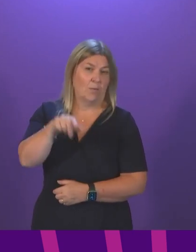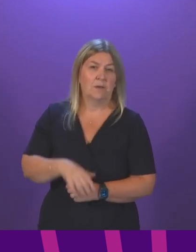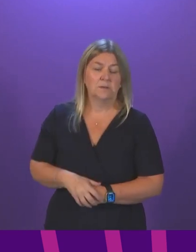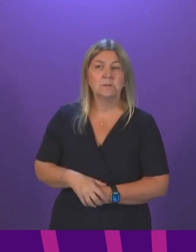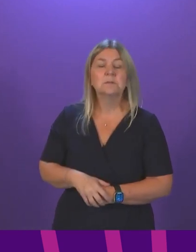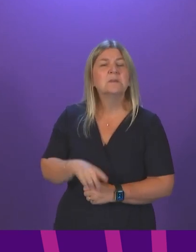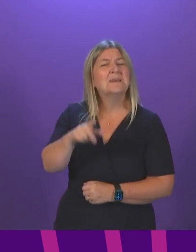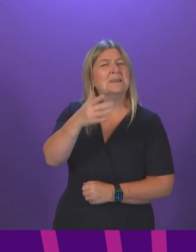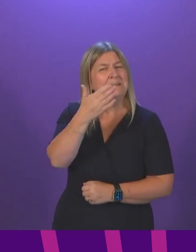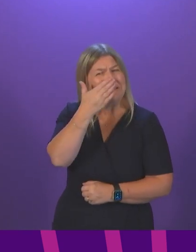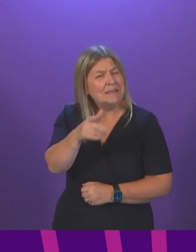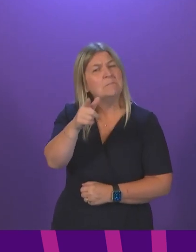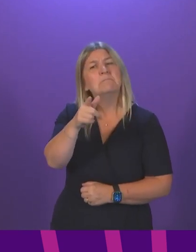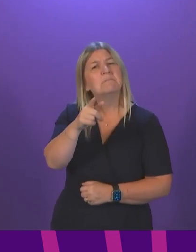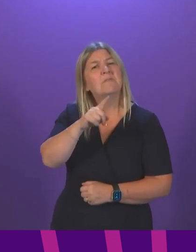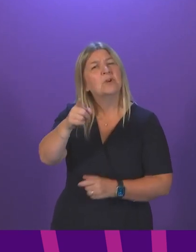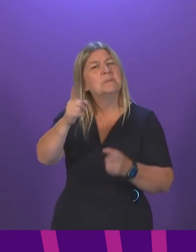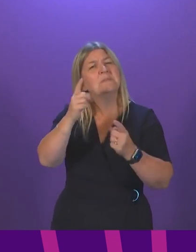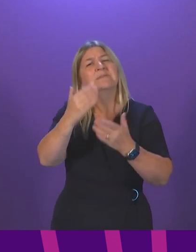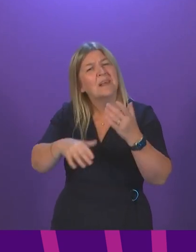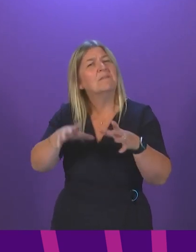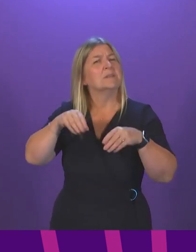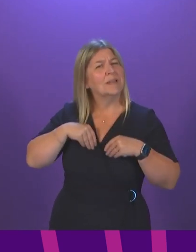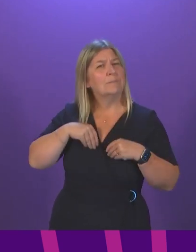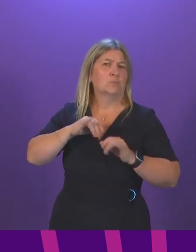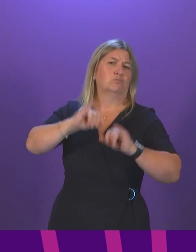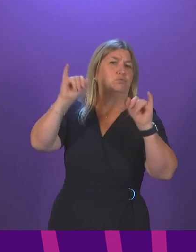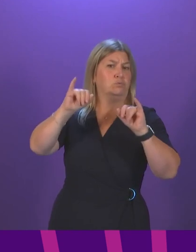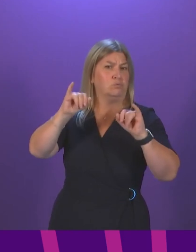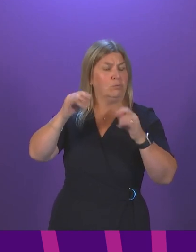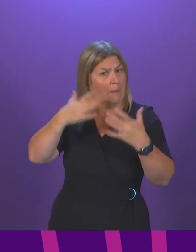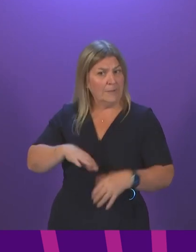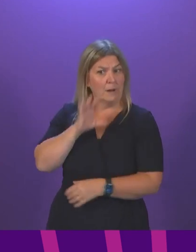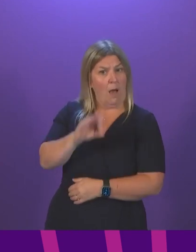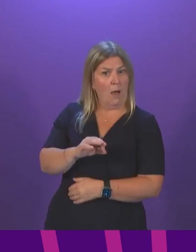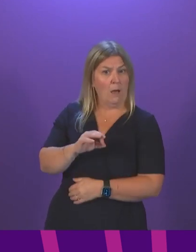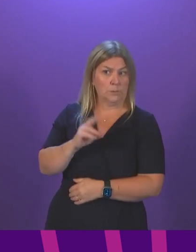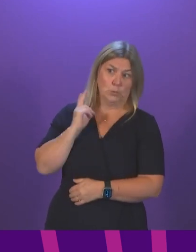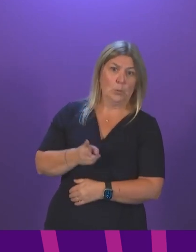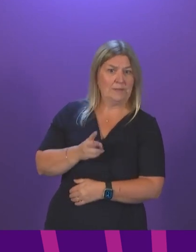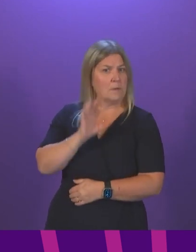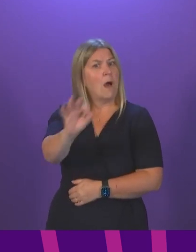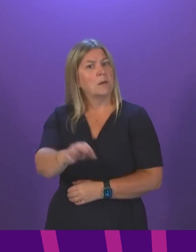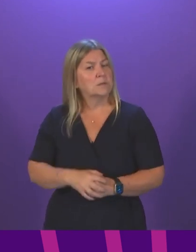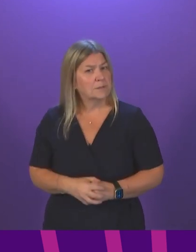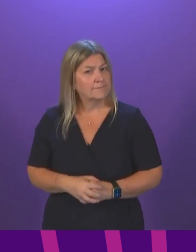crisis. Well, this was the second week in a row I have asked this and it is important that we recognise this is a crisis because